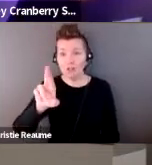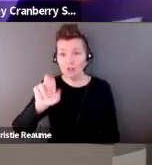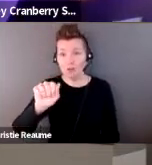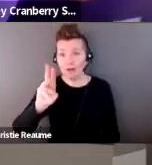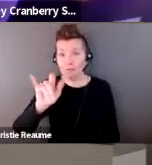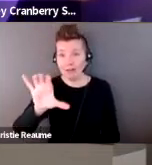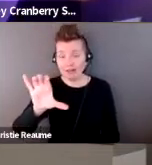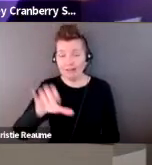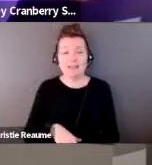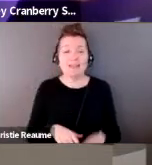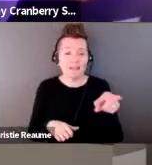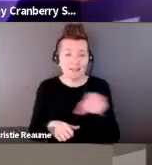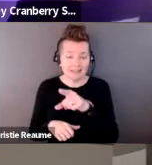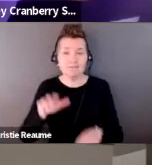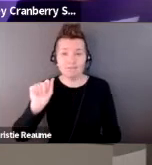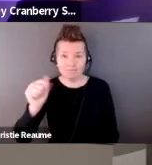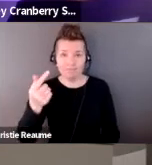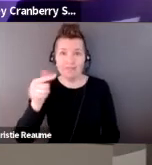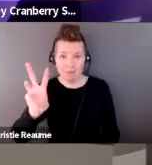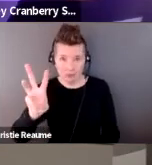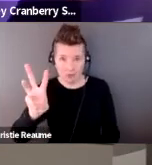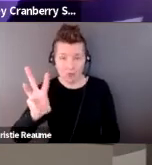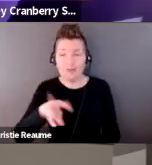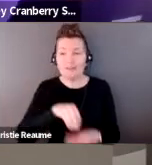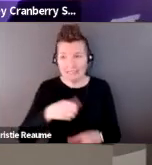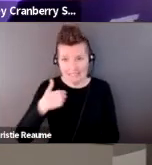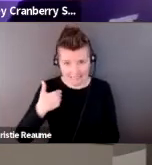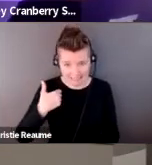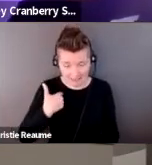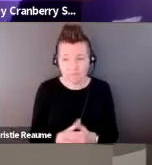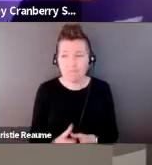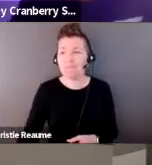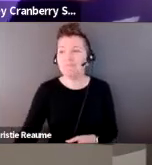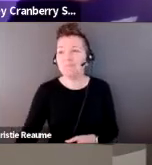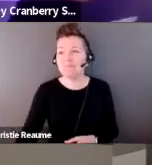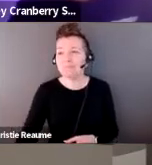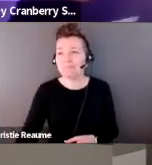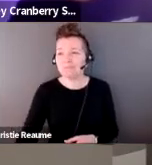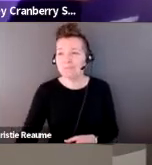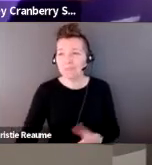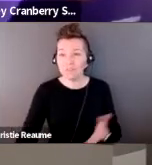Gallery of Windsor in Canada. You can go to the next slide, please.